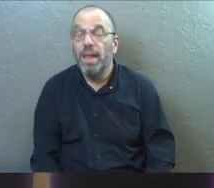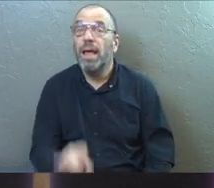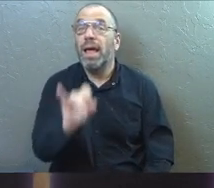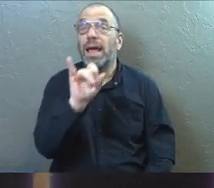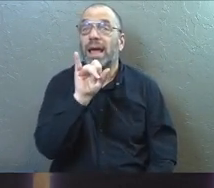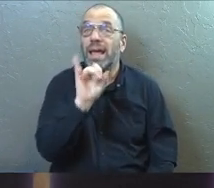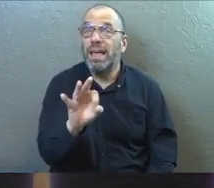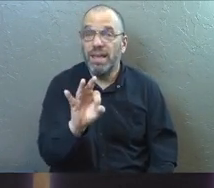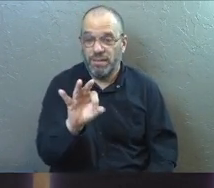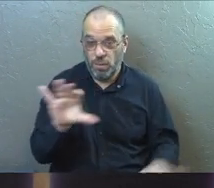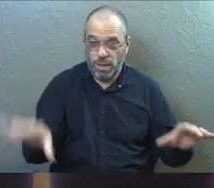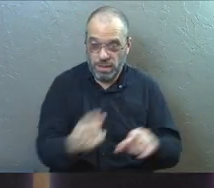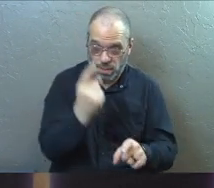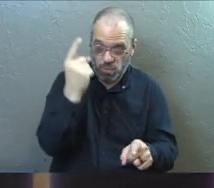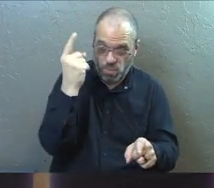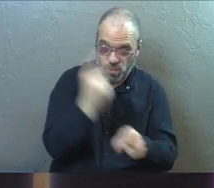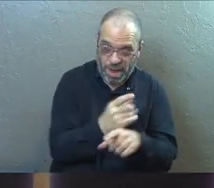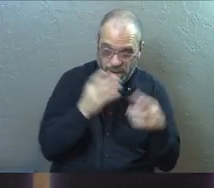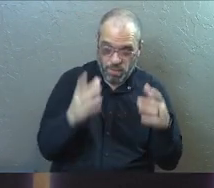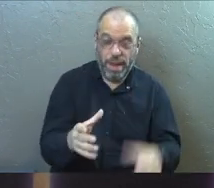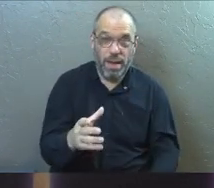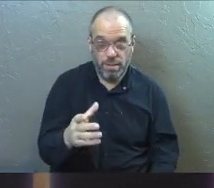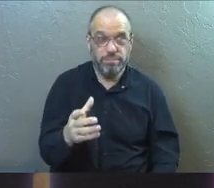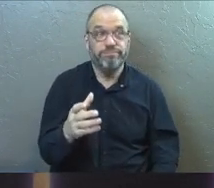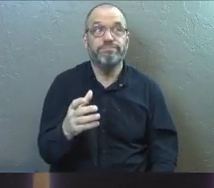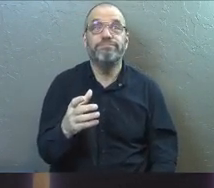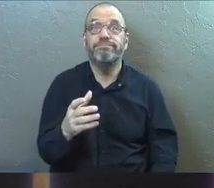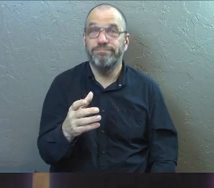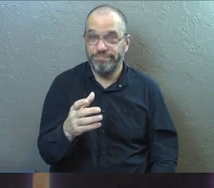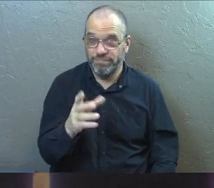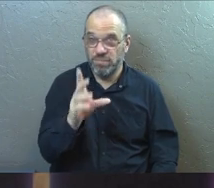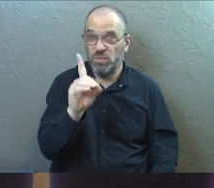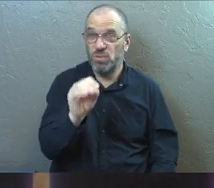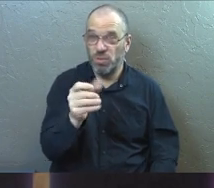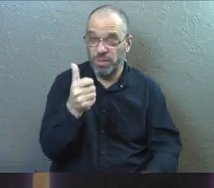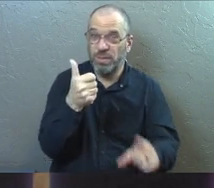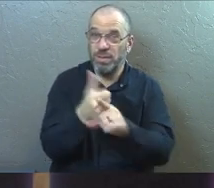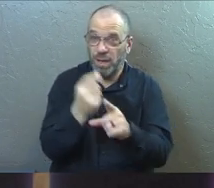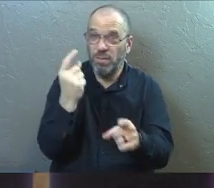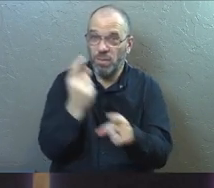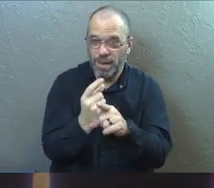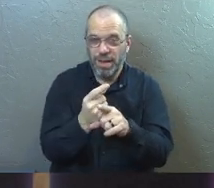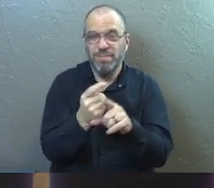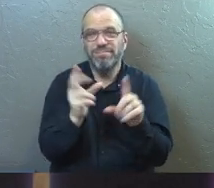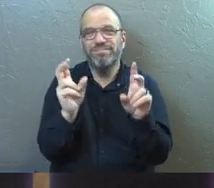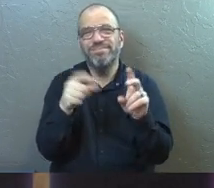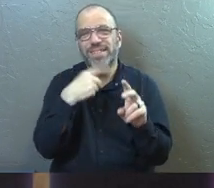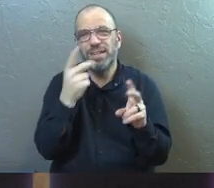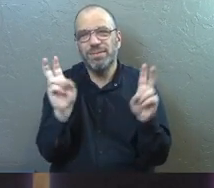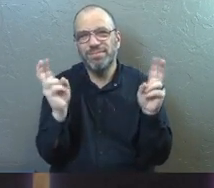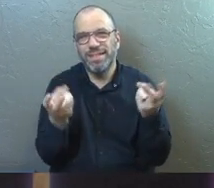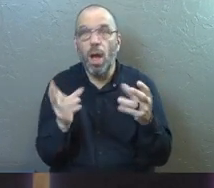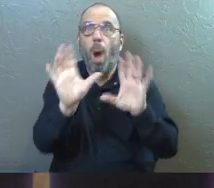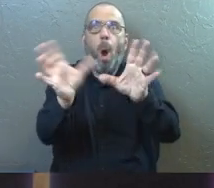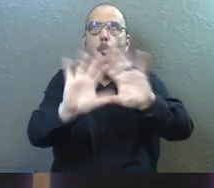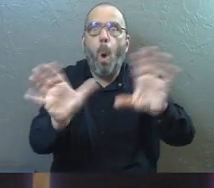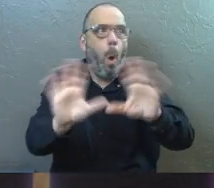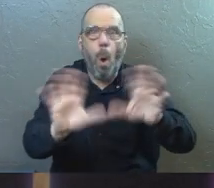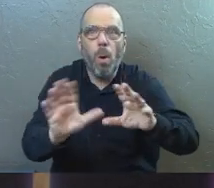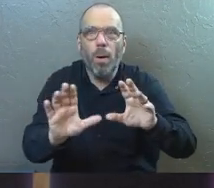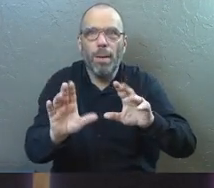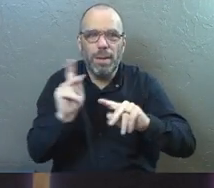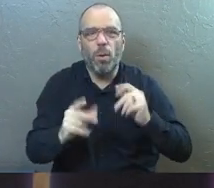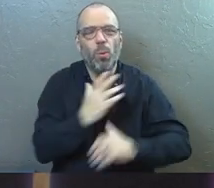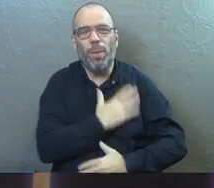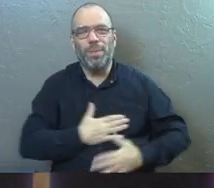If you want it done the right way, you better do it yourself. Right? All those, or even the people